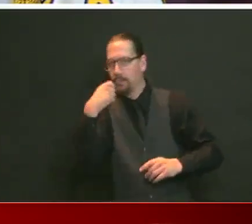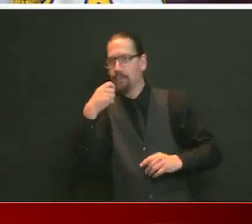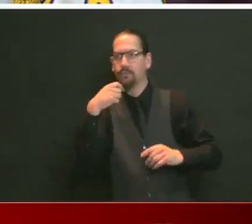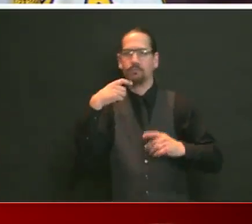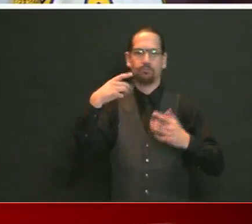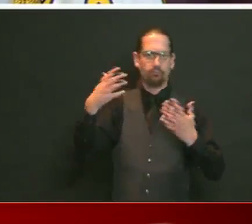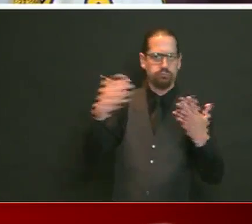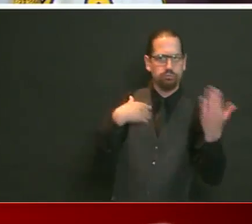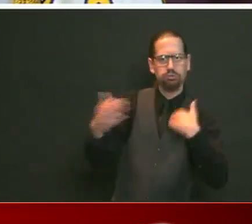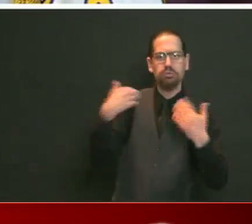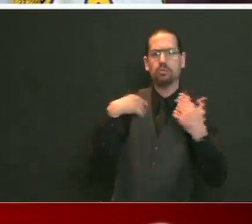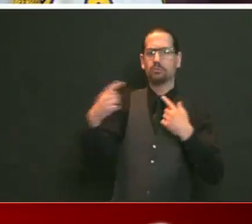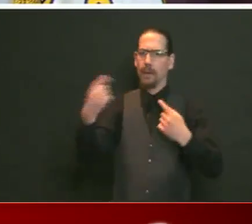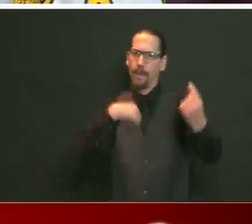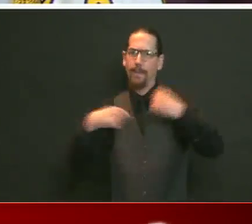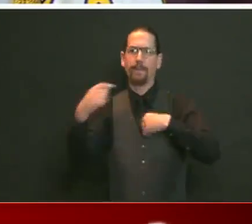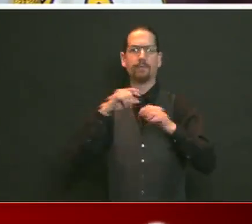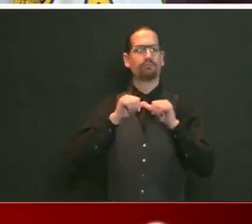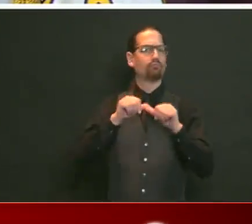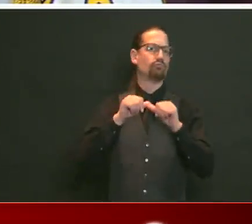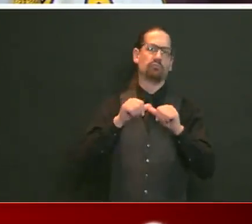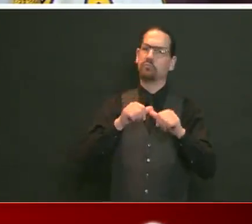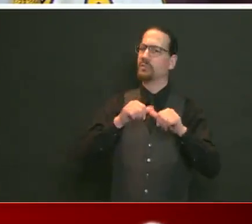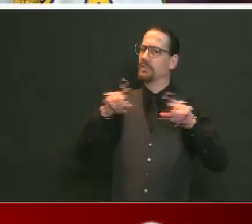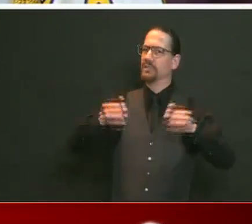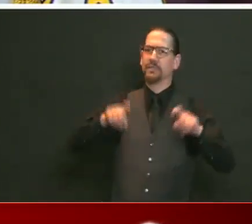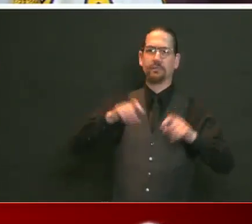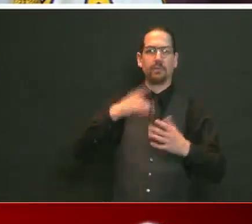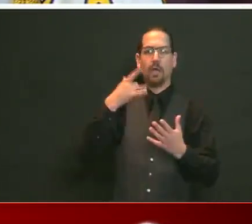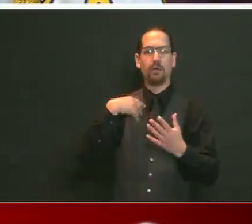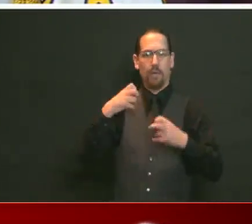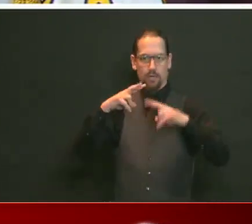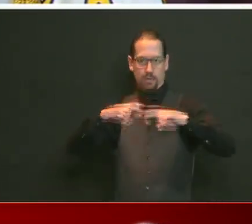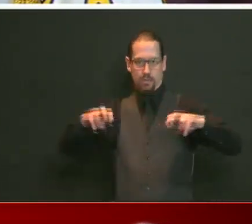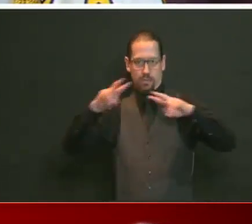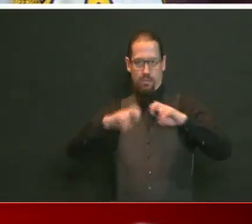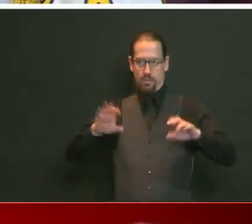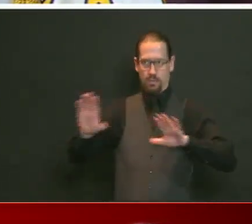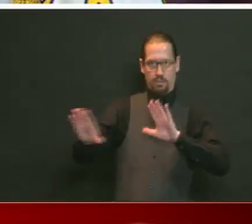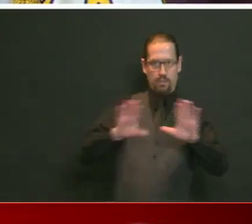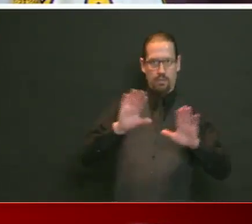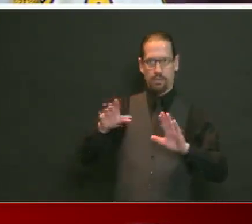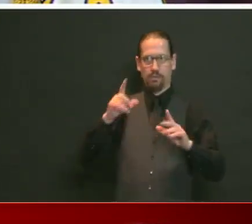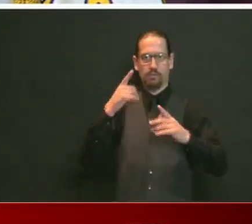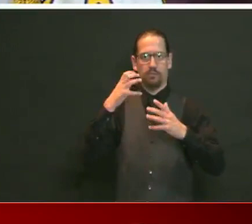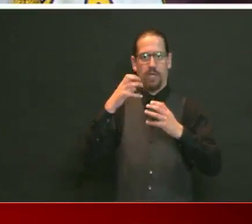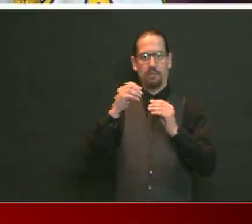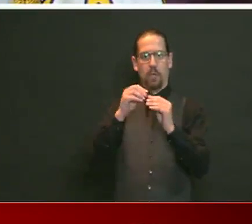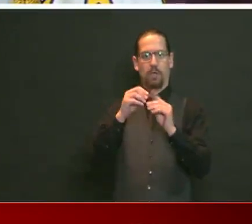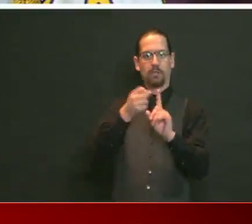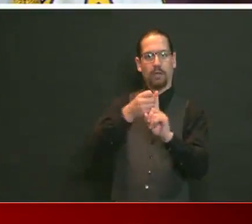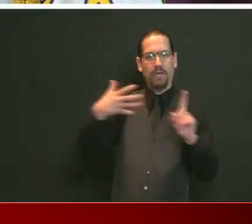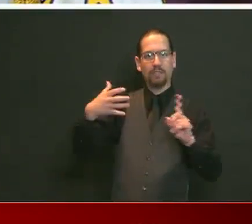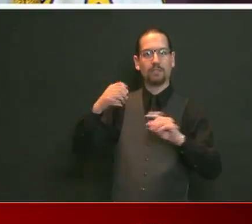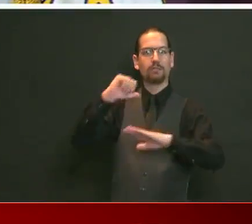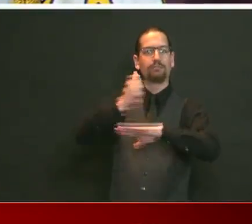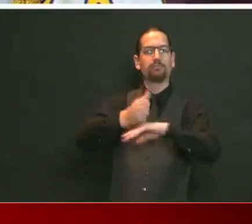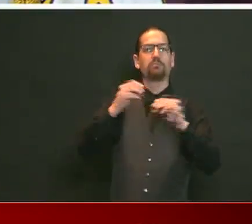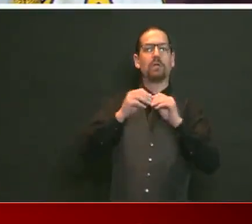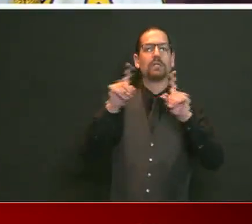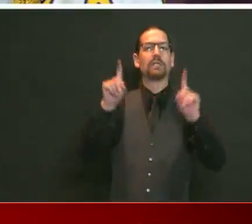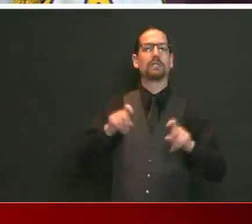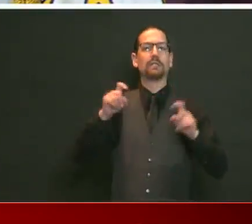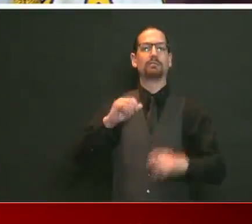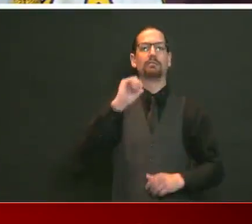and we want to continue to learn from that and expand it further, really build out into the communities that are hardest hit,